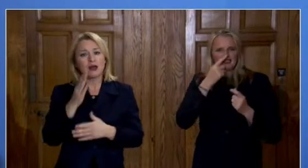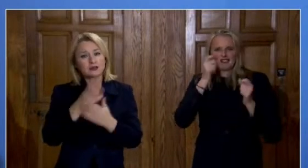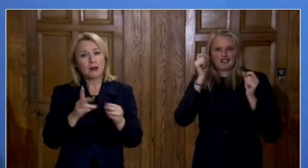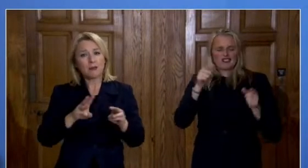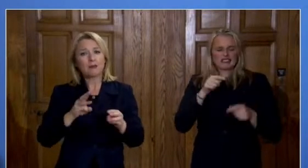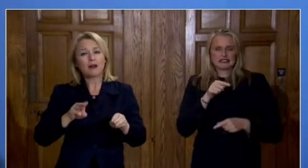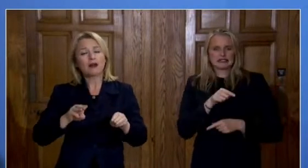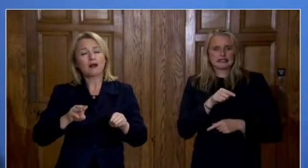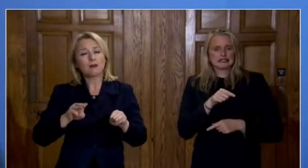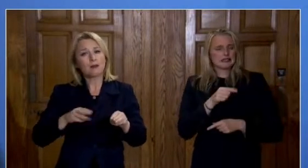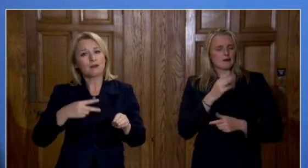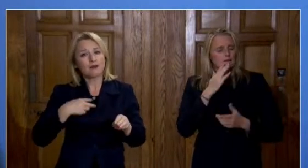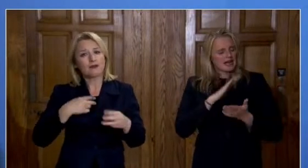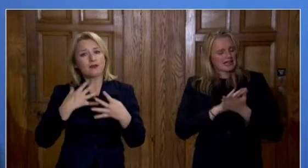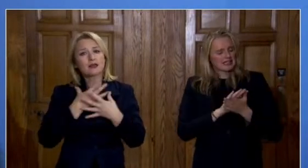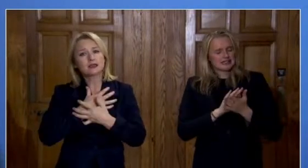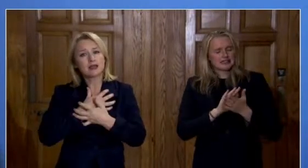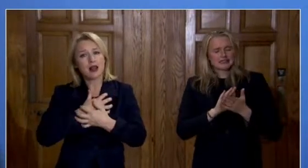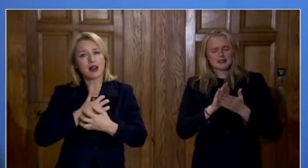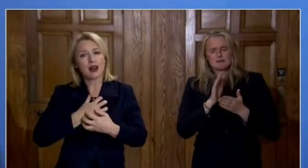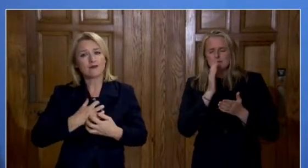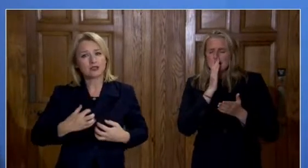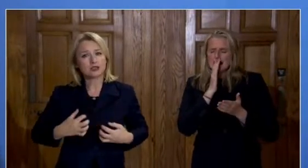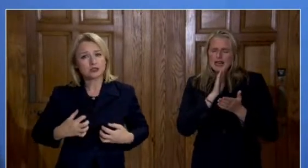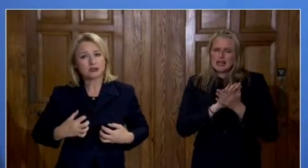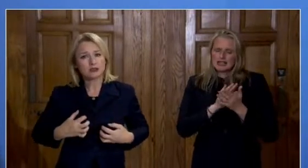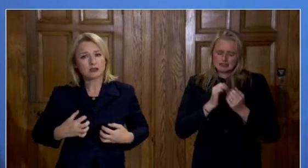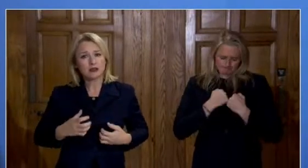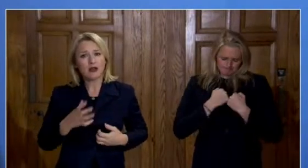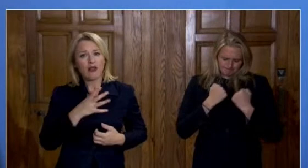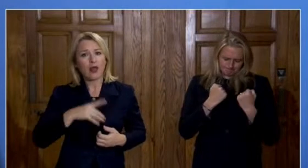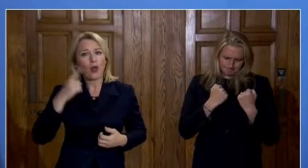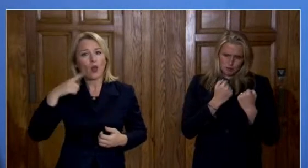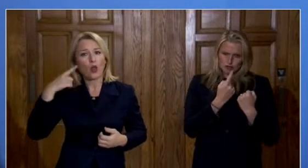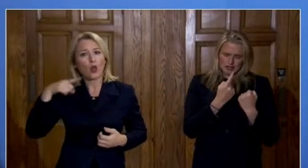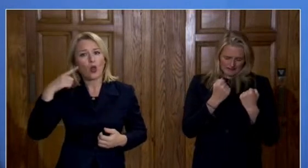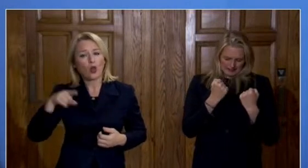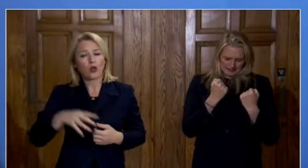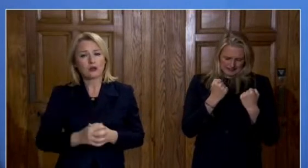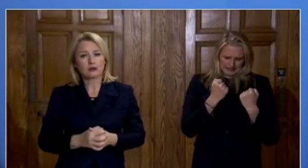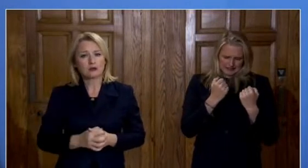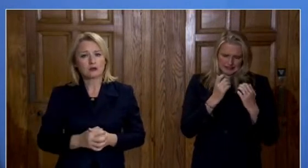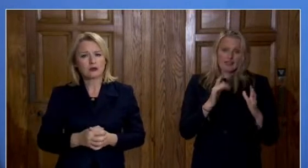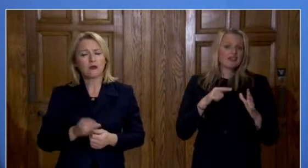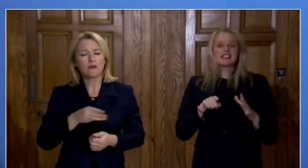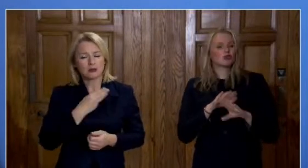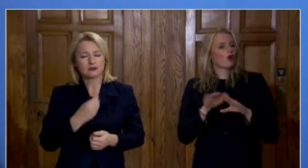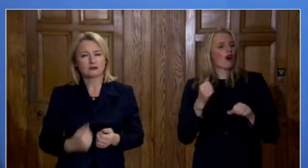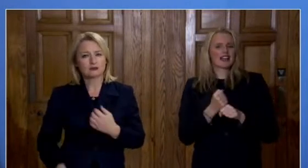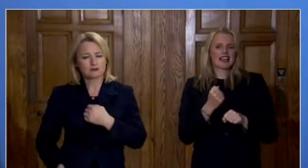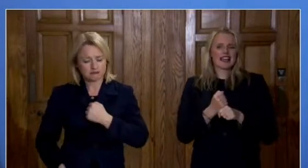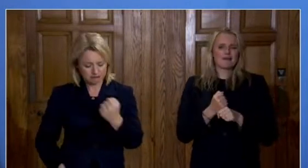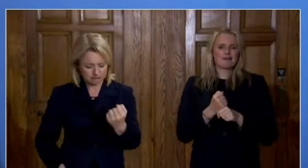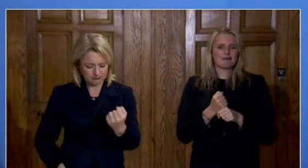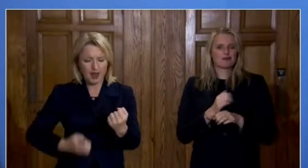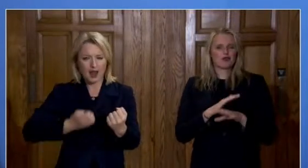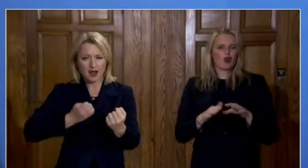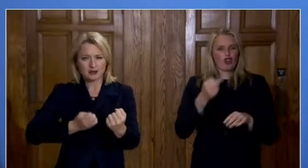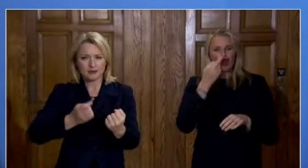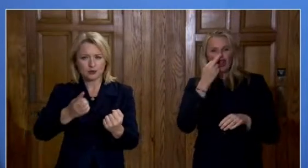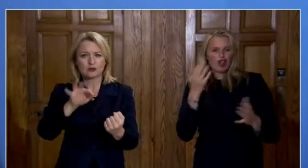Please, please examine your conscience. This isn't a game. It's not a rehearsal.